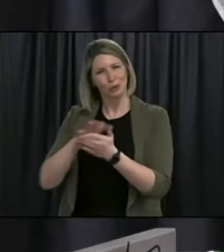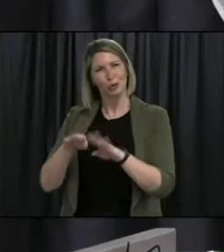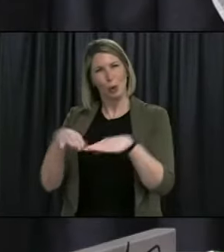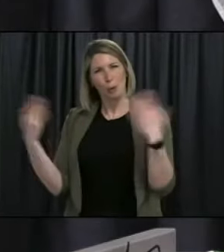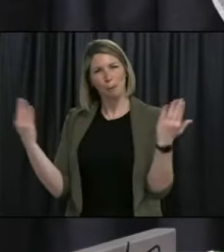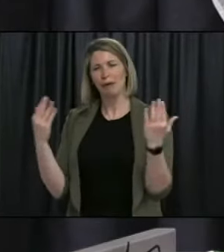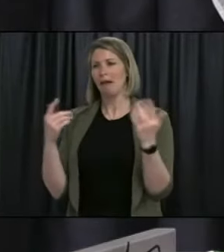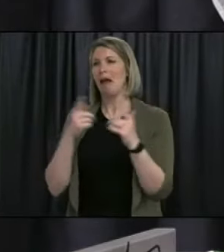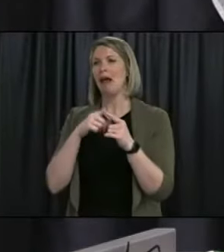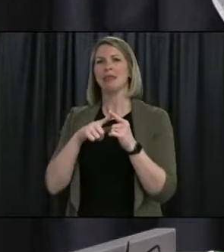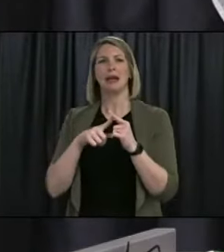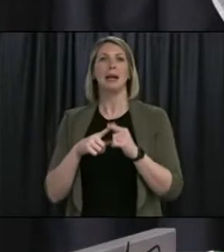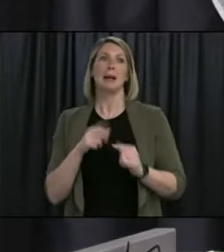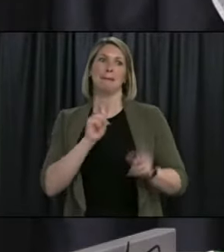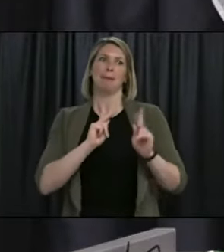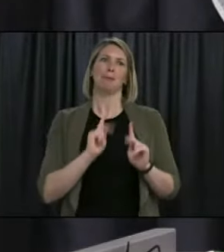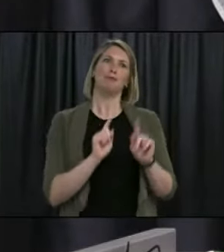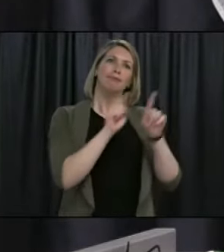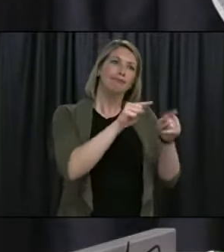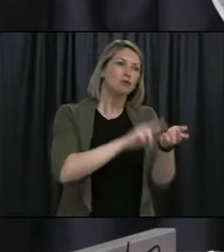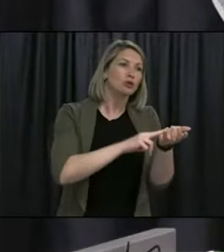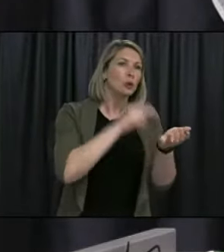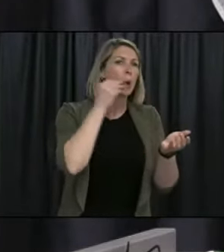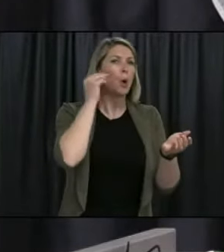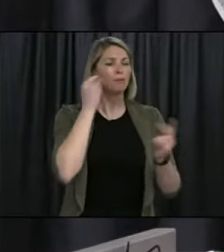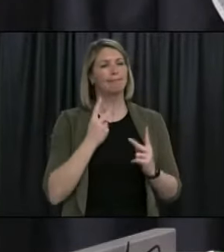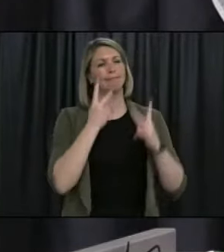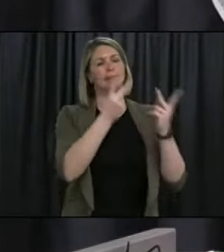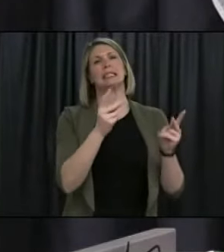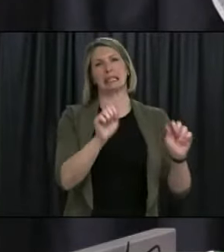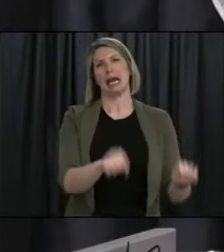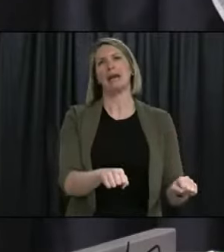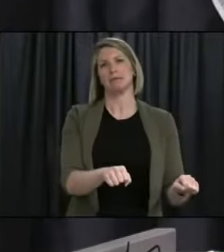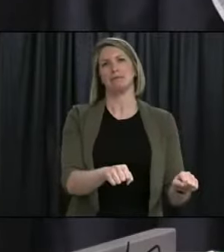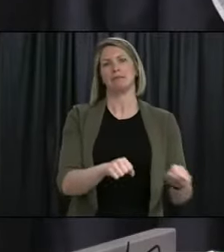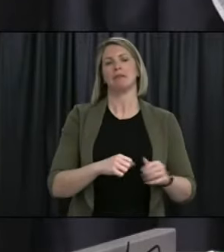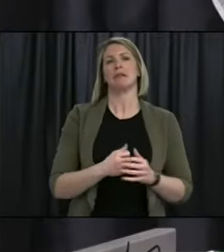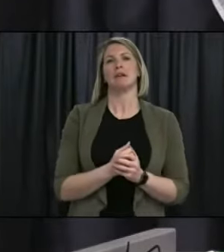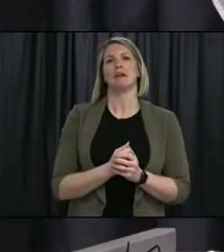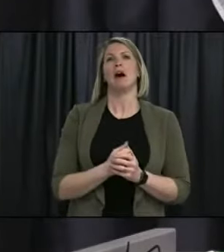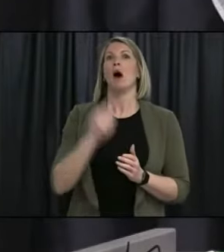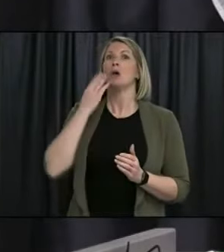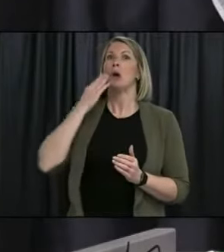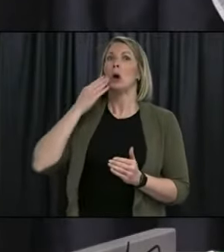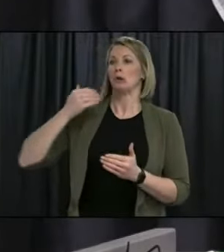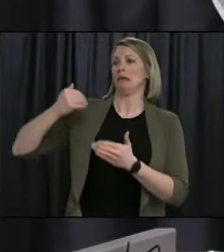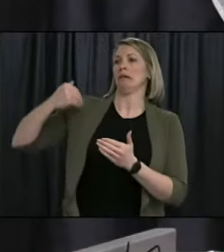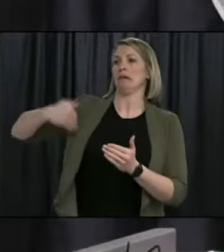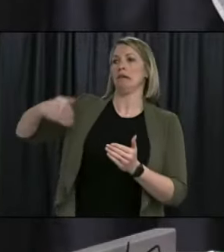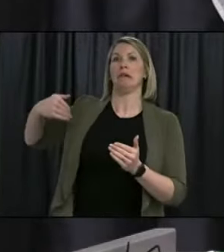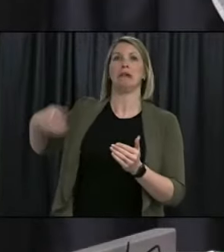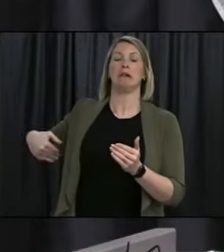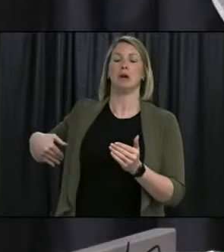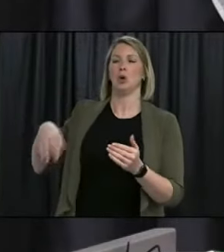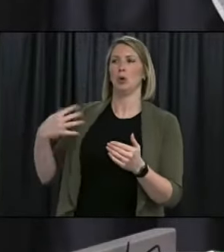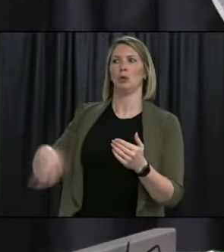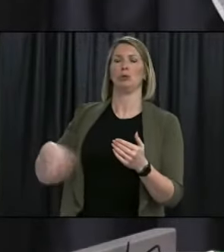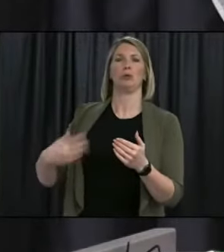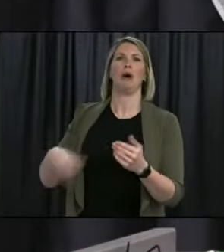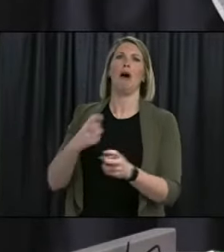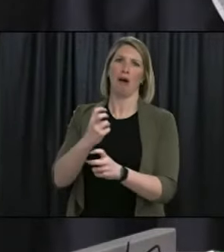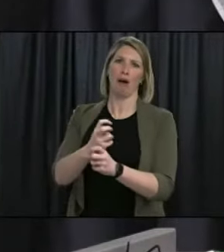adjustment, and I know everyone is eager to return to the way things were in the months leading up to the outbreak. But we have learned so much,